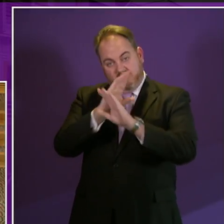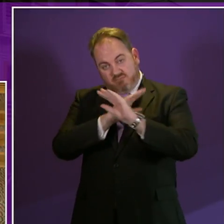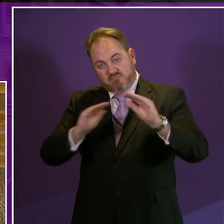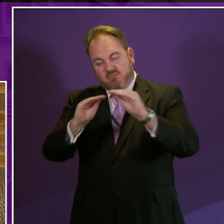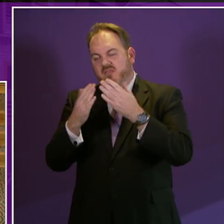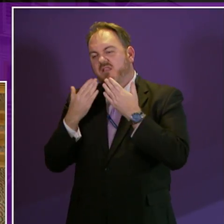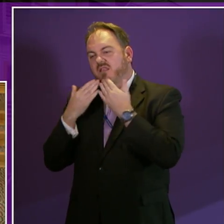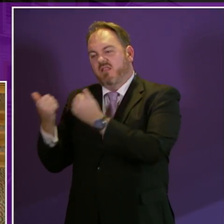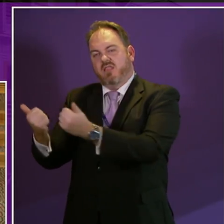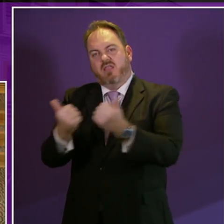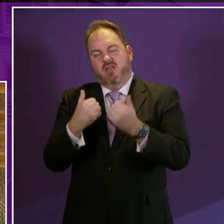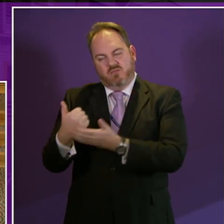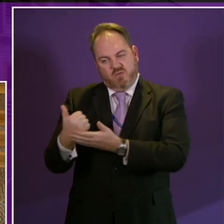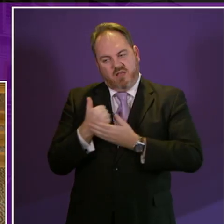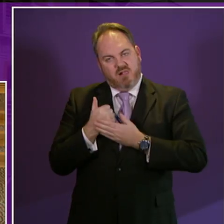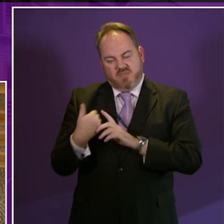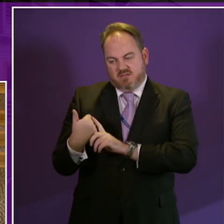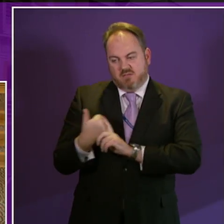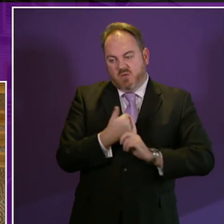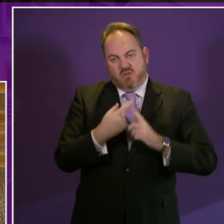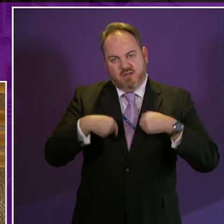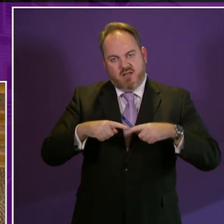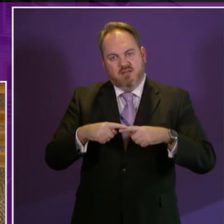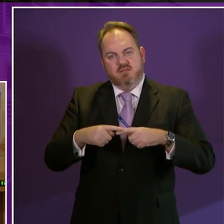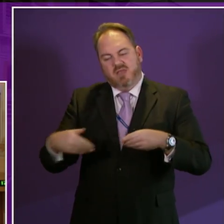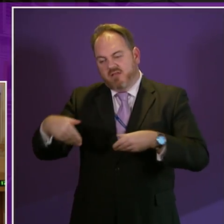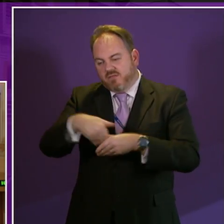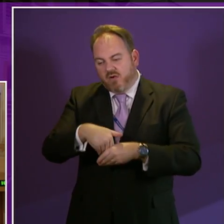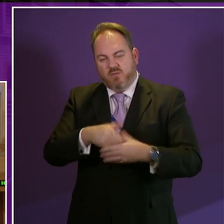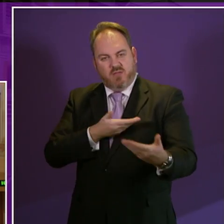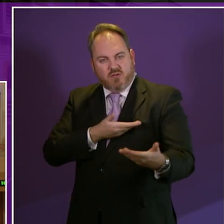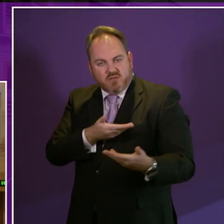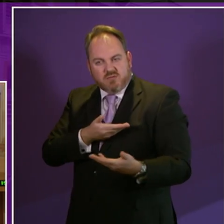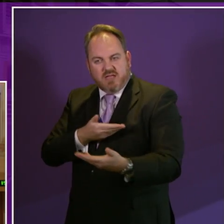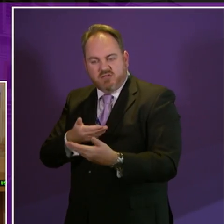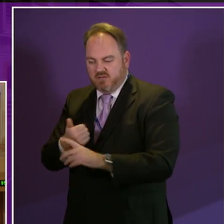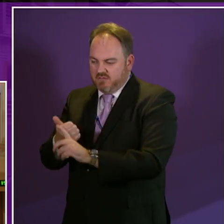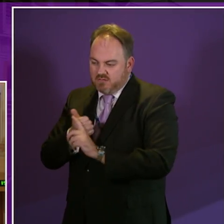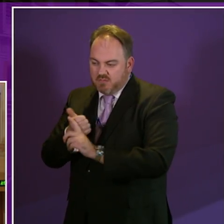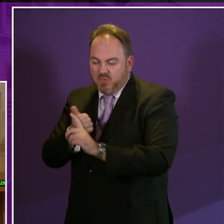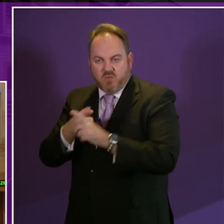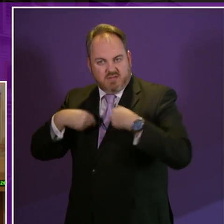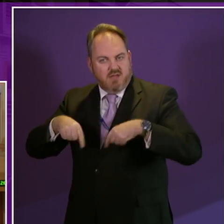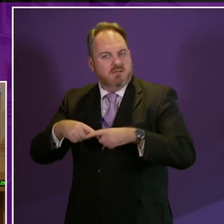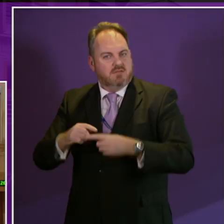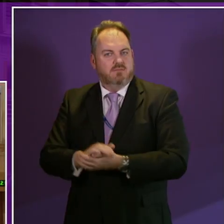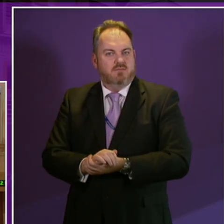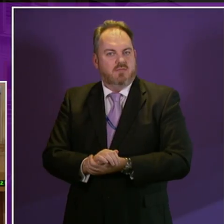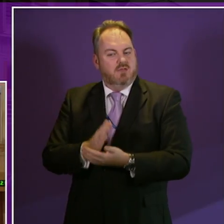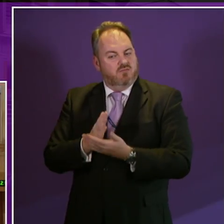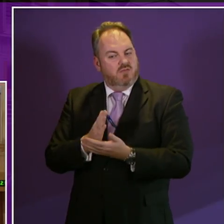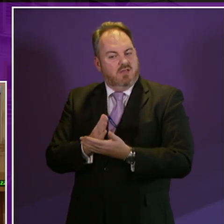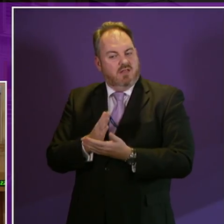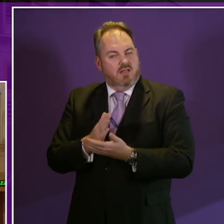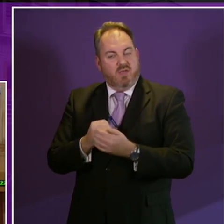the hundreds more who took part in the consultation events for your continuing help and support to us. The plan